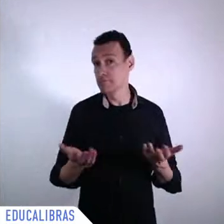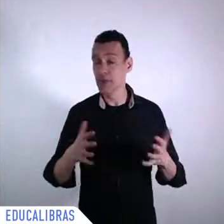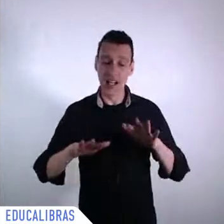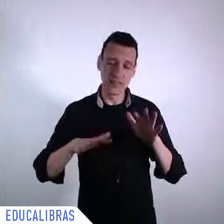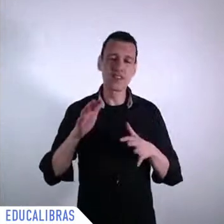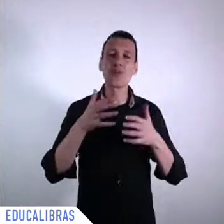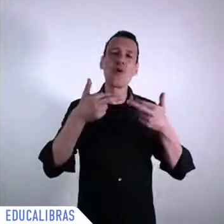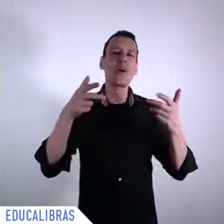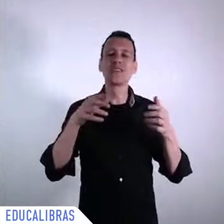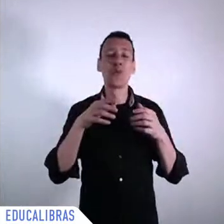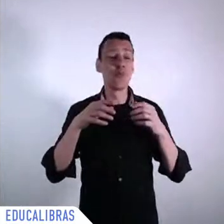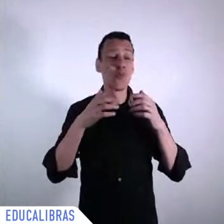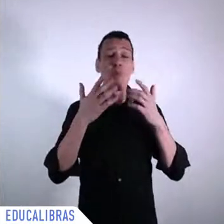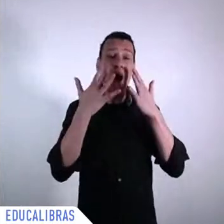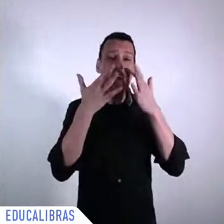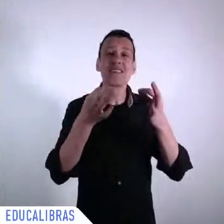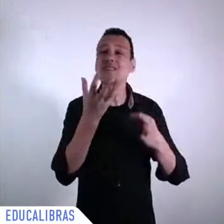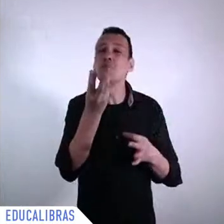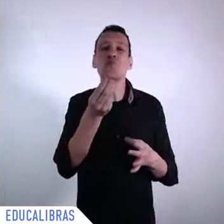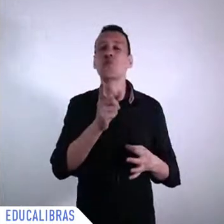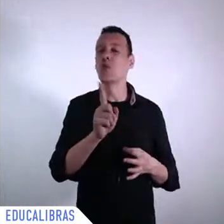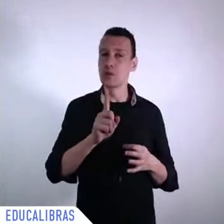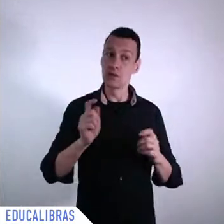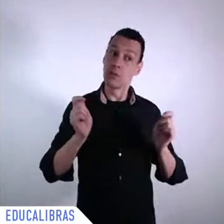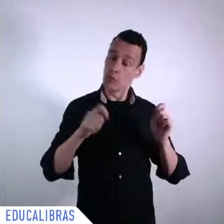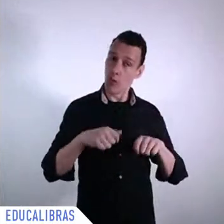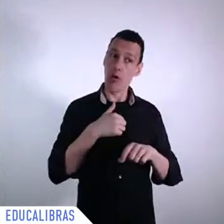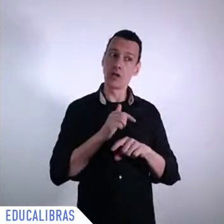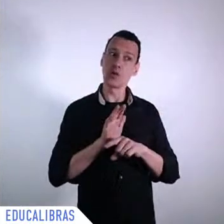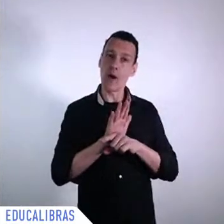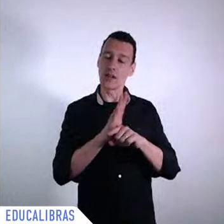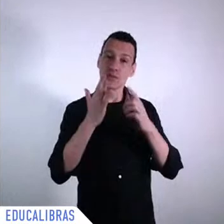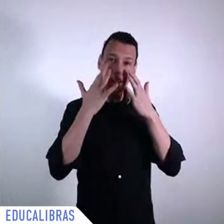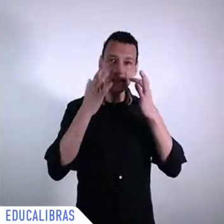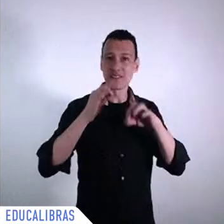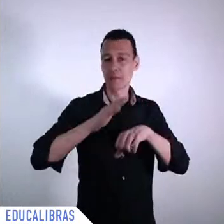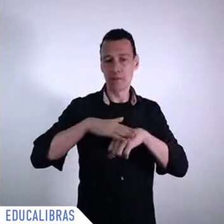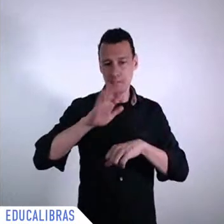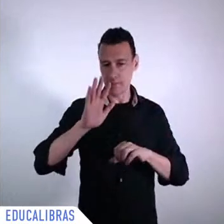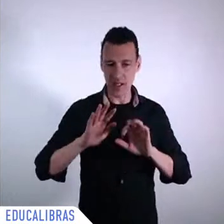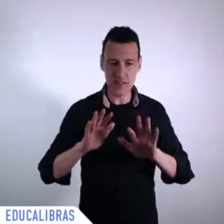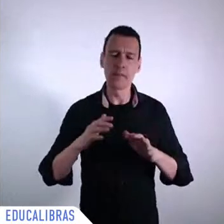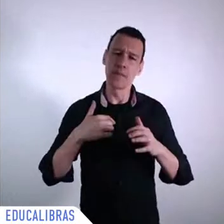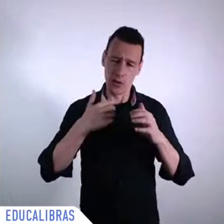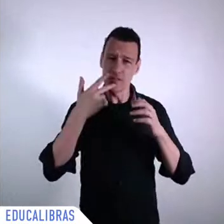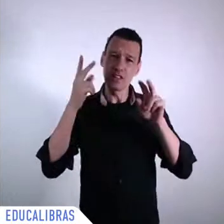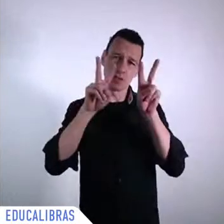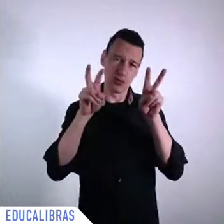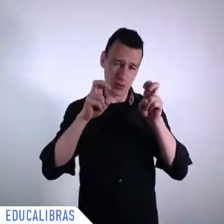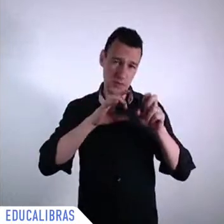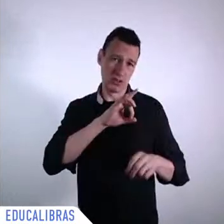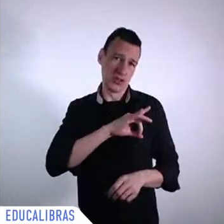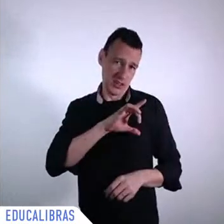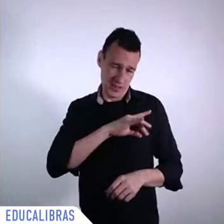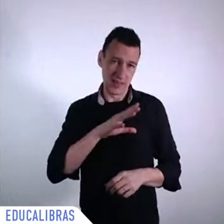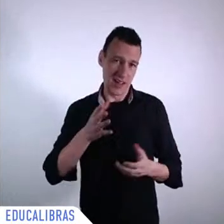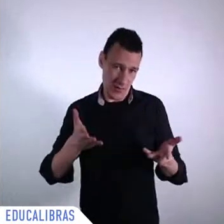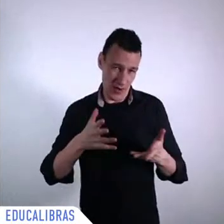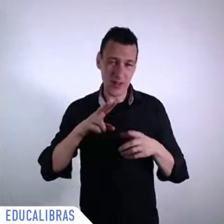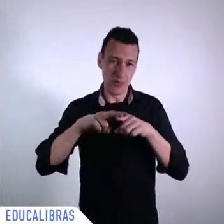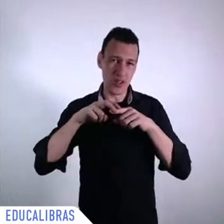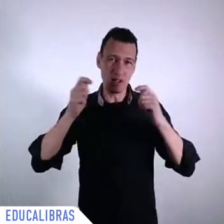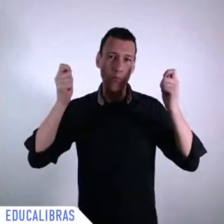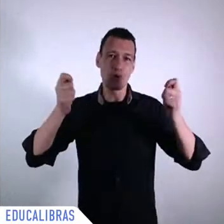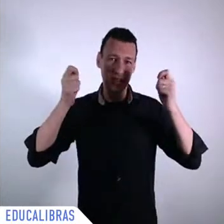because of the protests now tomorrow we are having a referendum to change the constitution and until